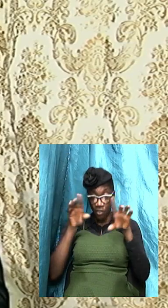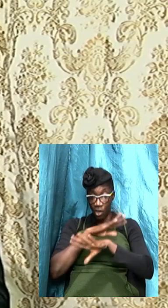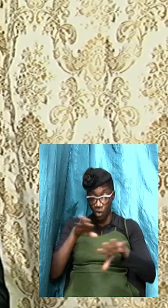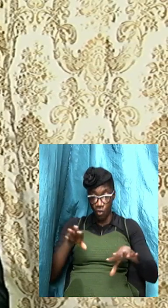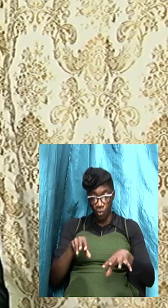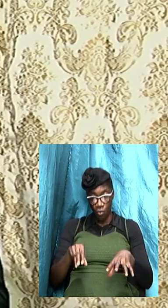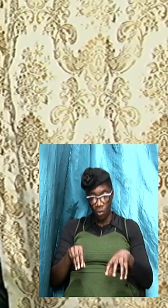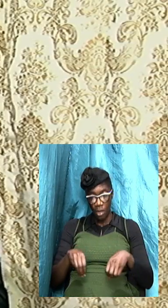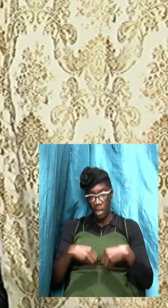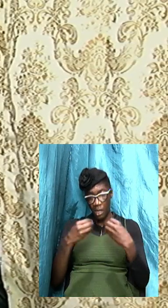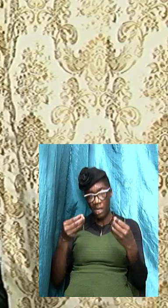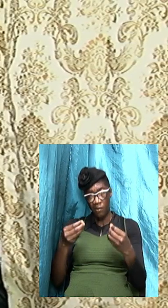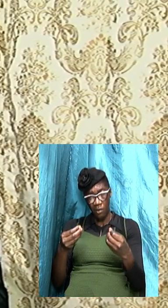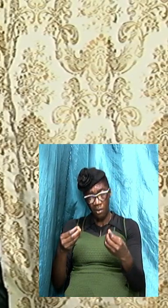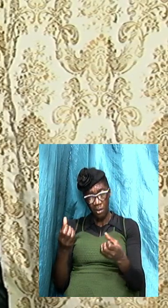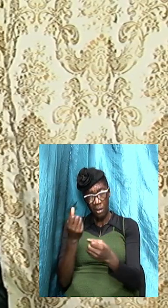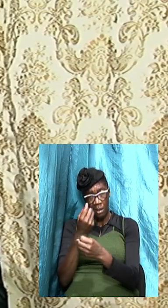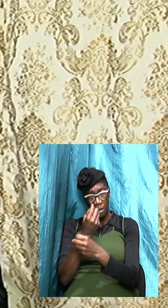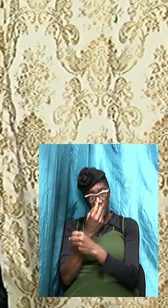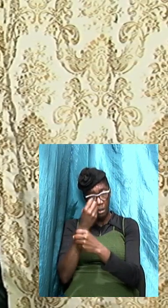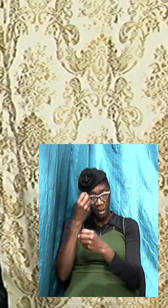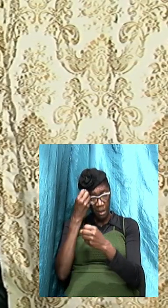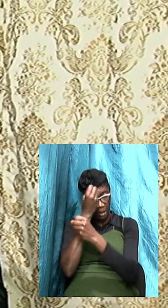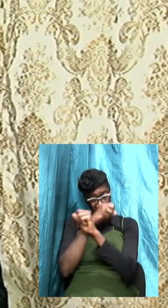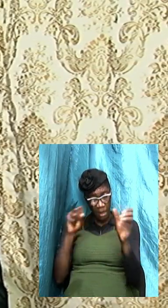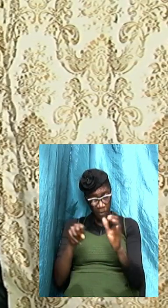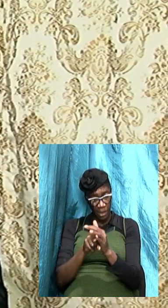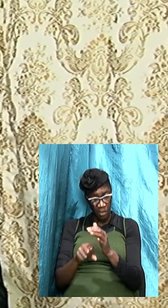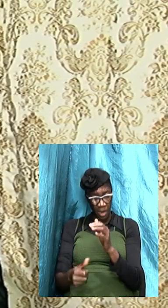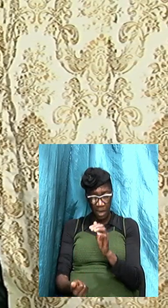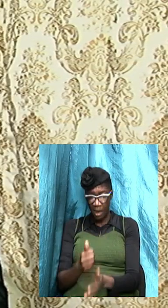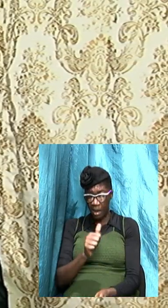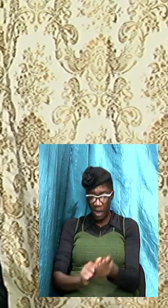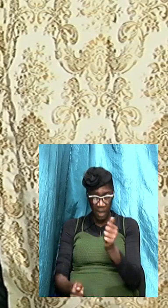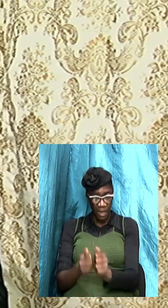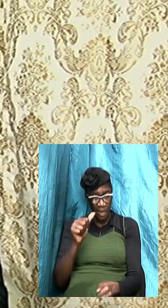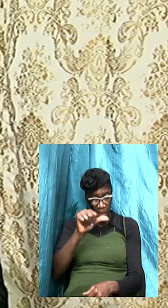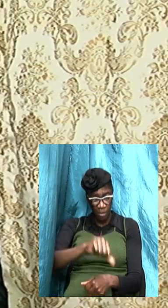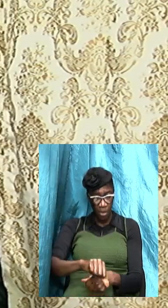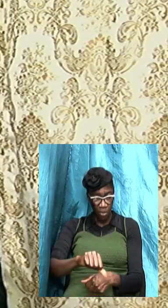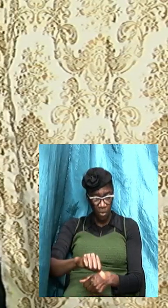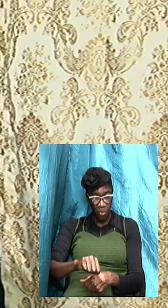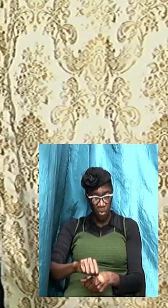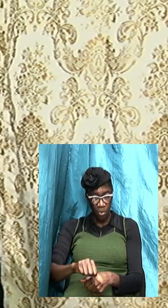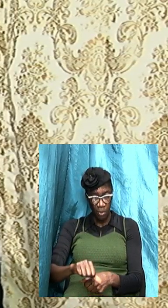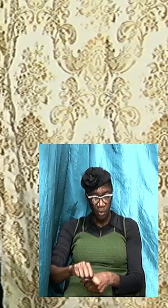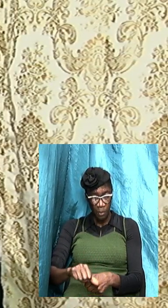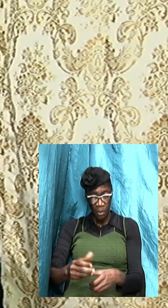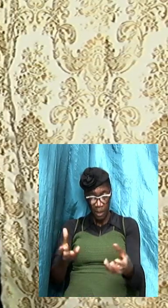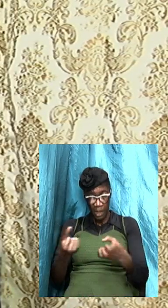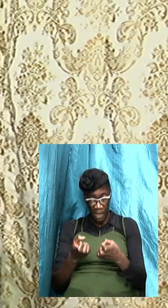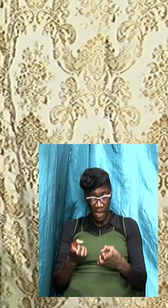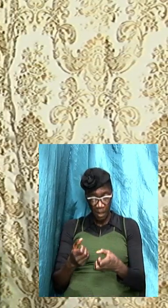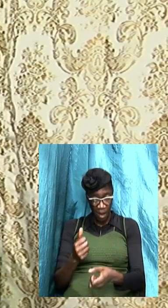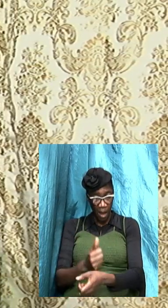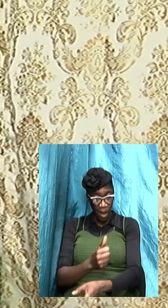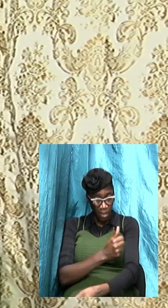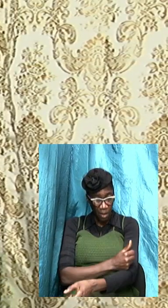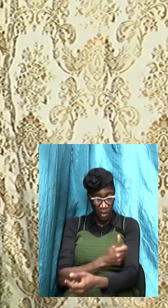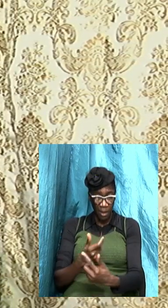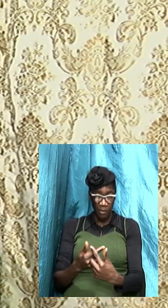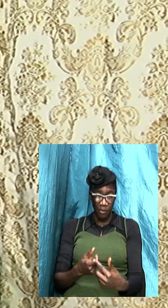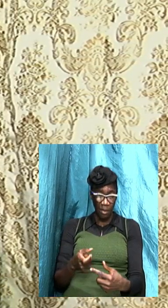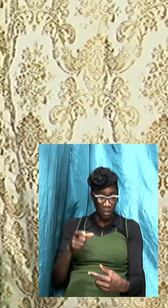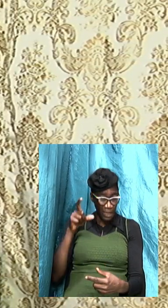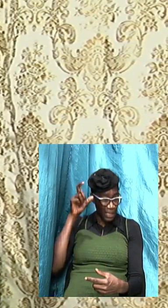give salvation cause condemnation it is it is get it authority from satan because it is a lie